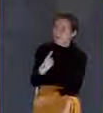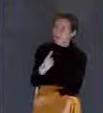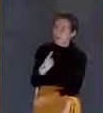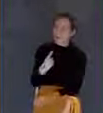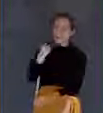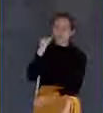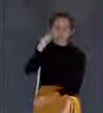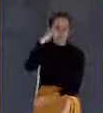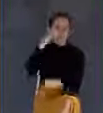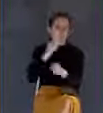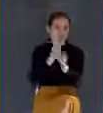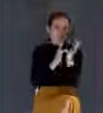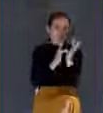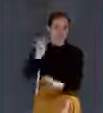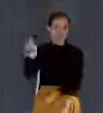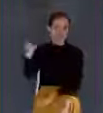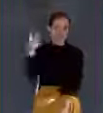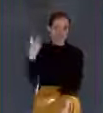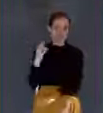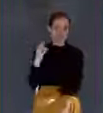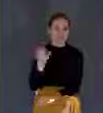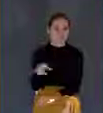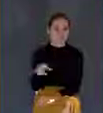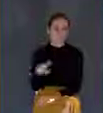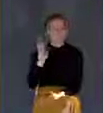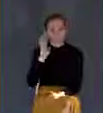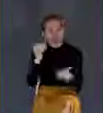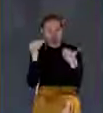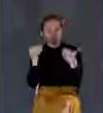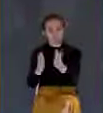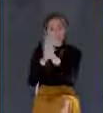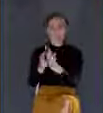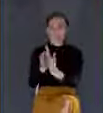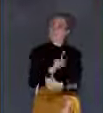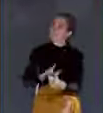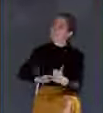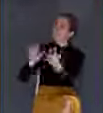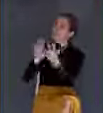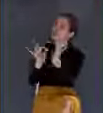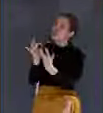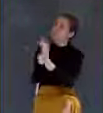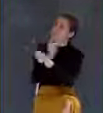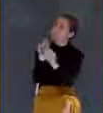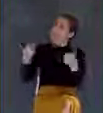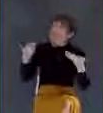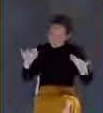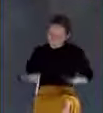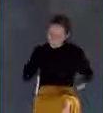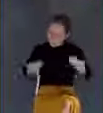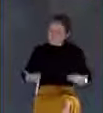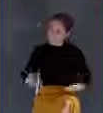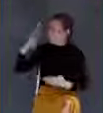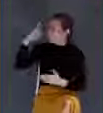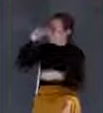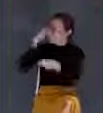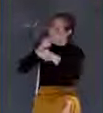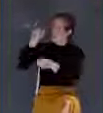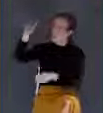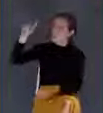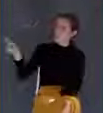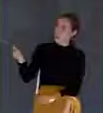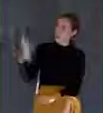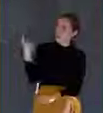Would you pray that? Would you say, Lord Jesus, save me? Save my soul. I'm trusting in you alone right now.